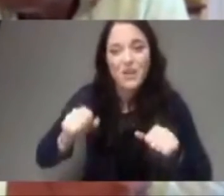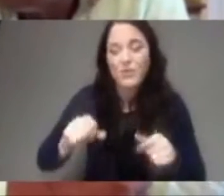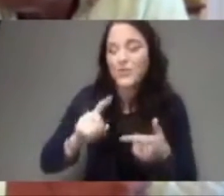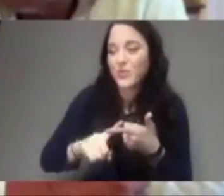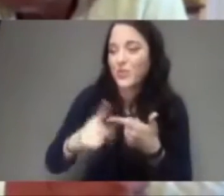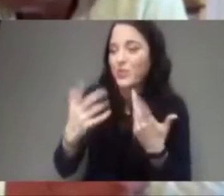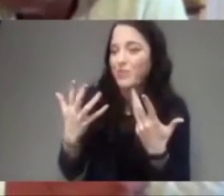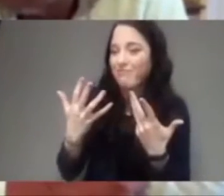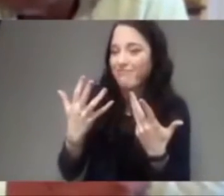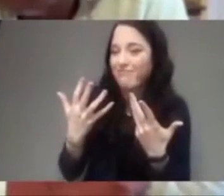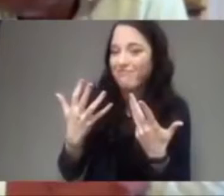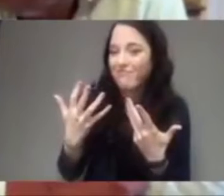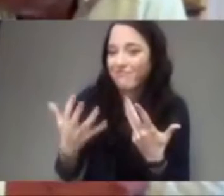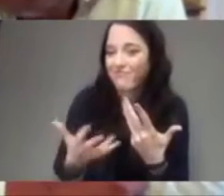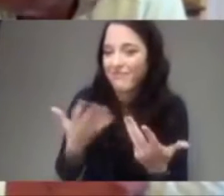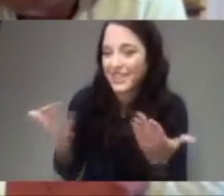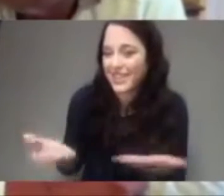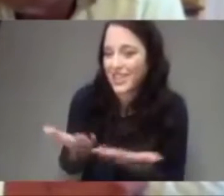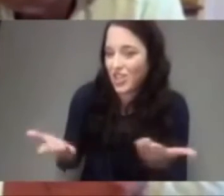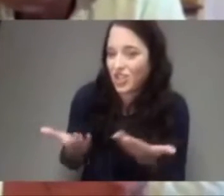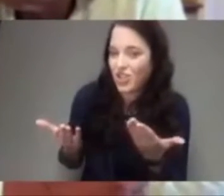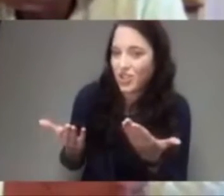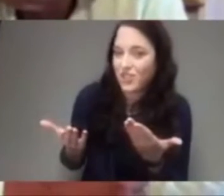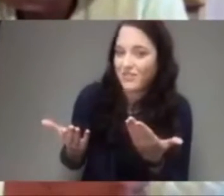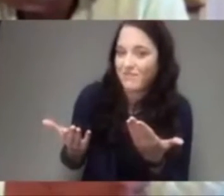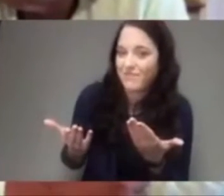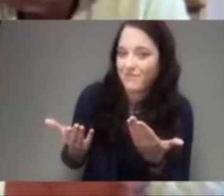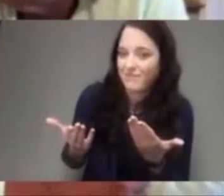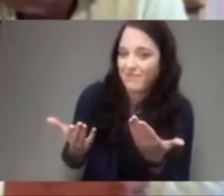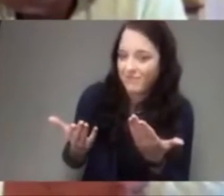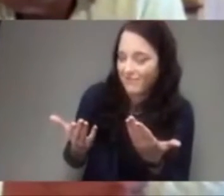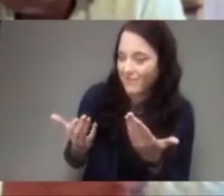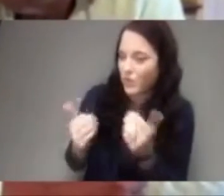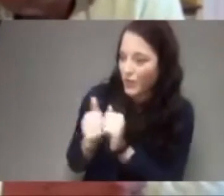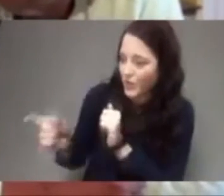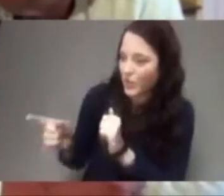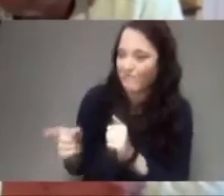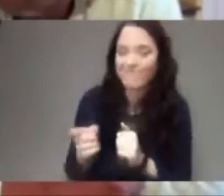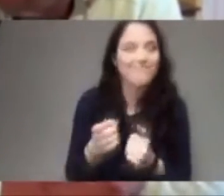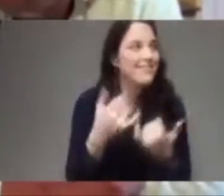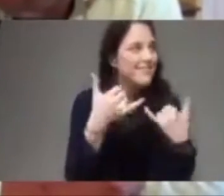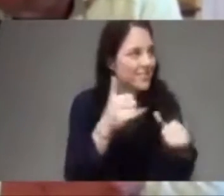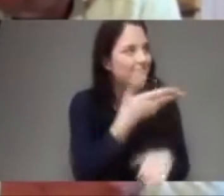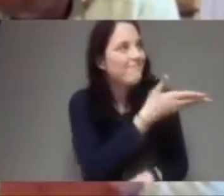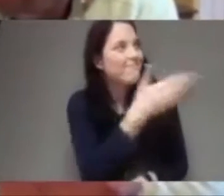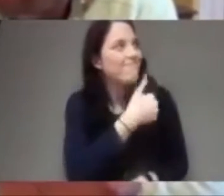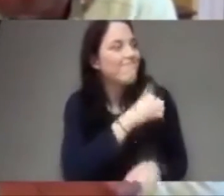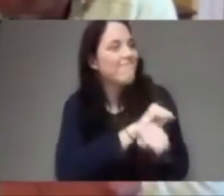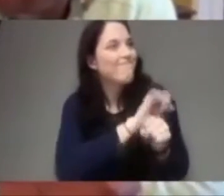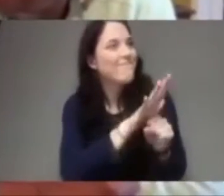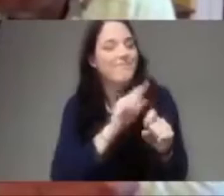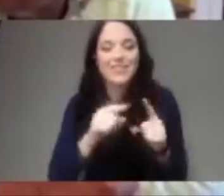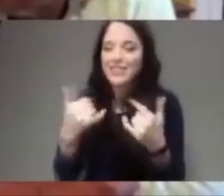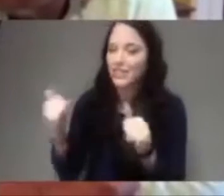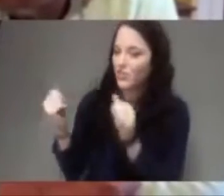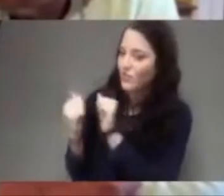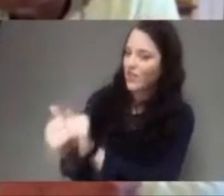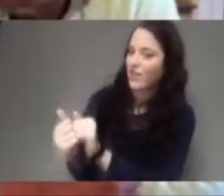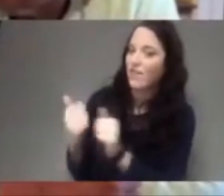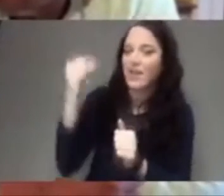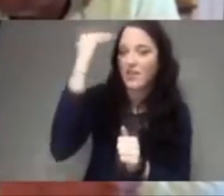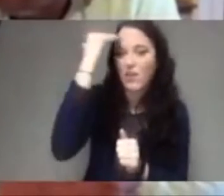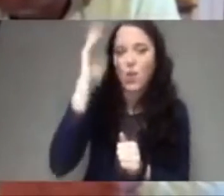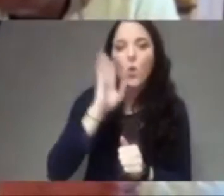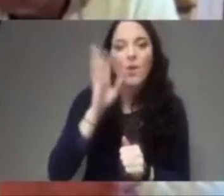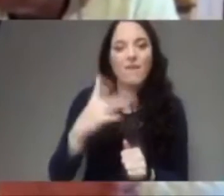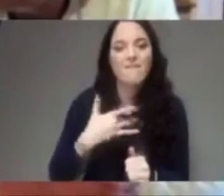in the midst of this pandemic. I know that it's going to be a daunting